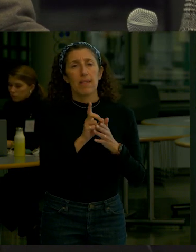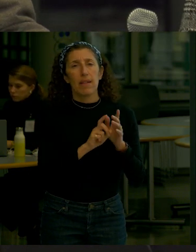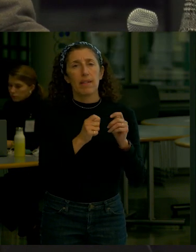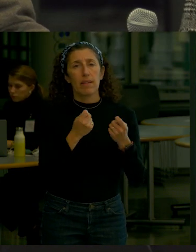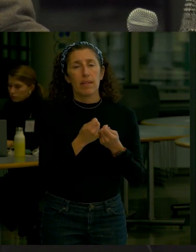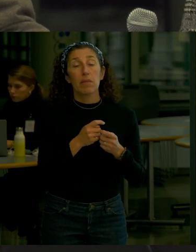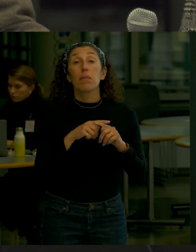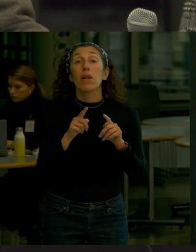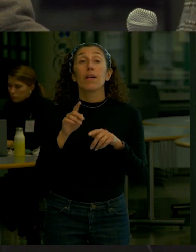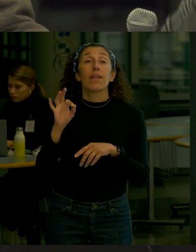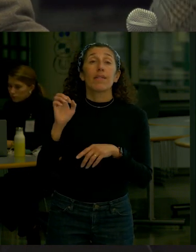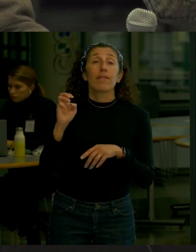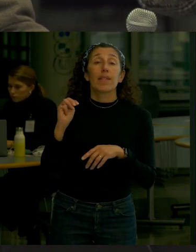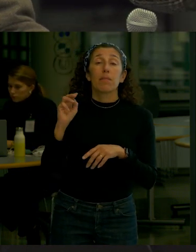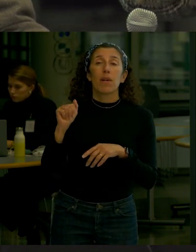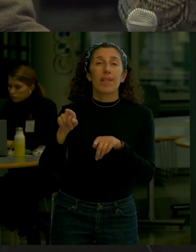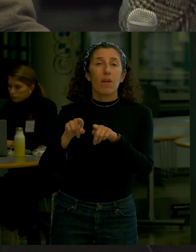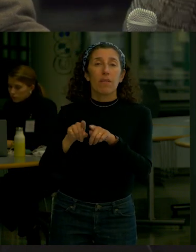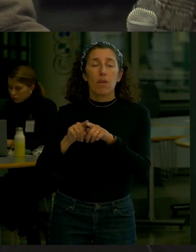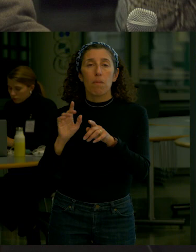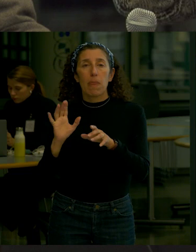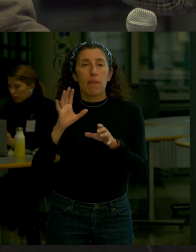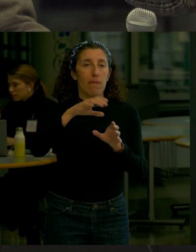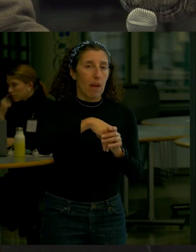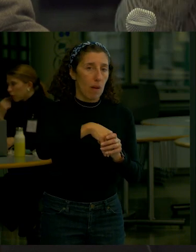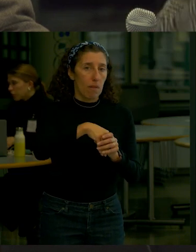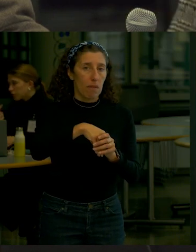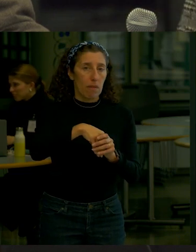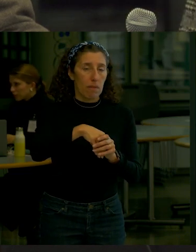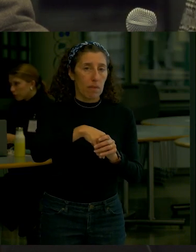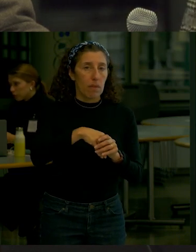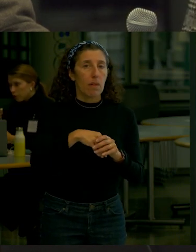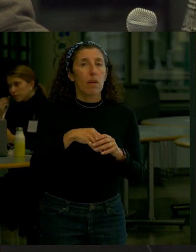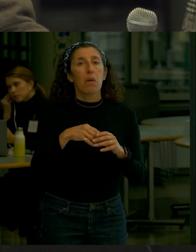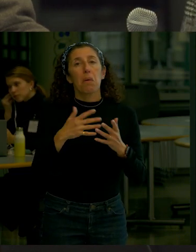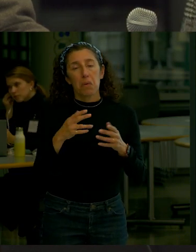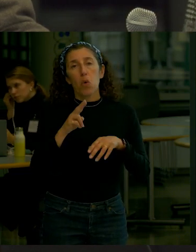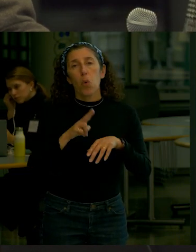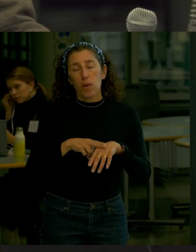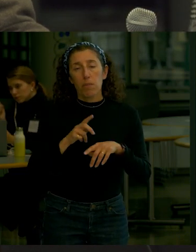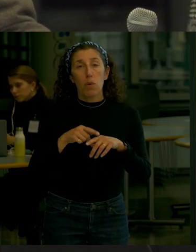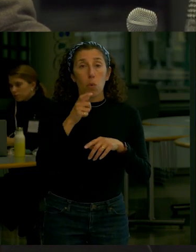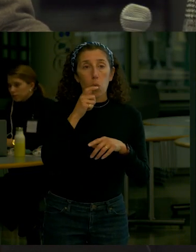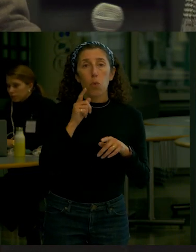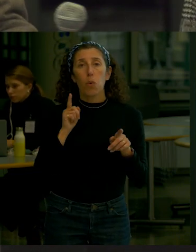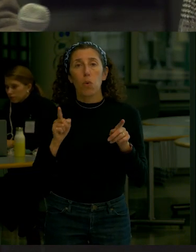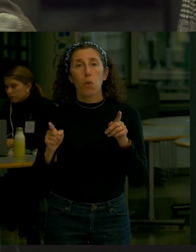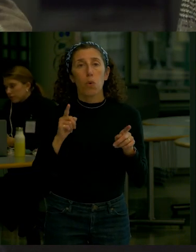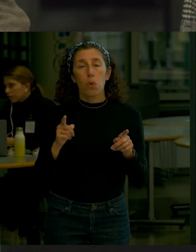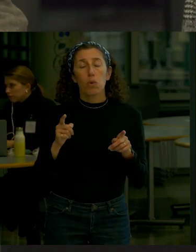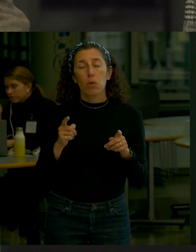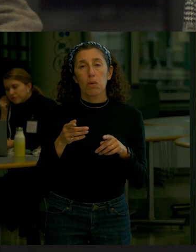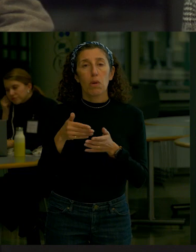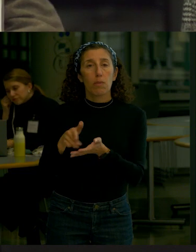they're taking that into account but ultimately we want their judgment as to whether